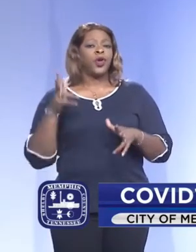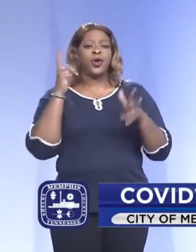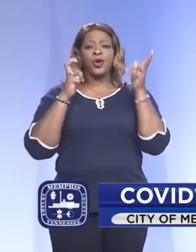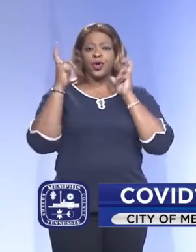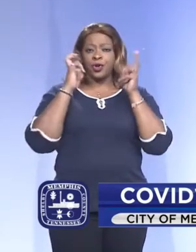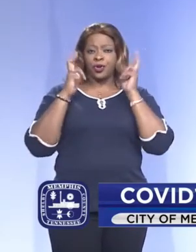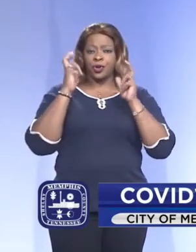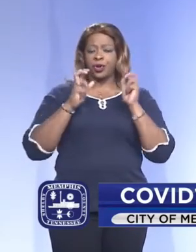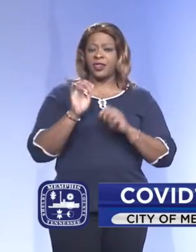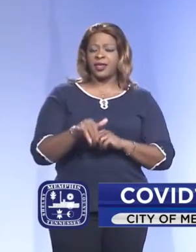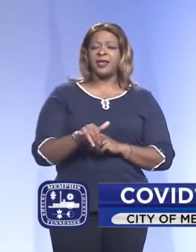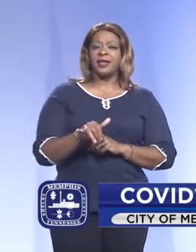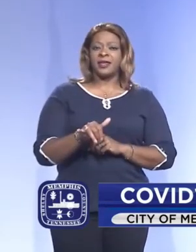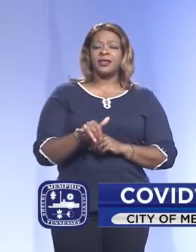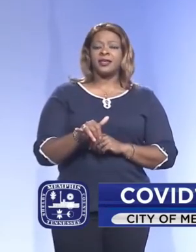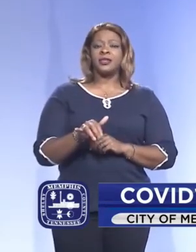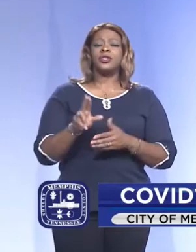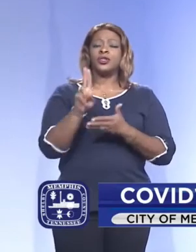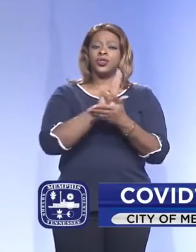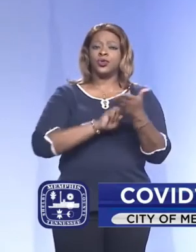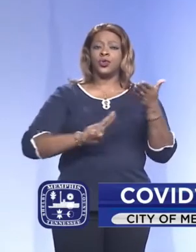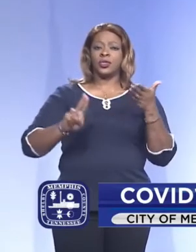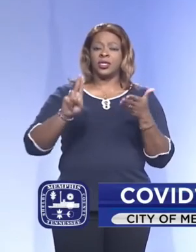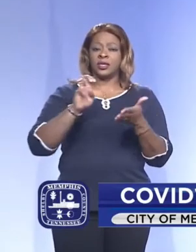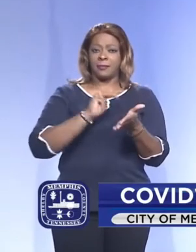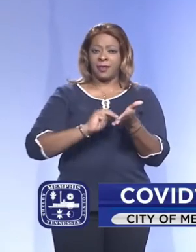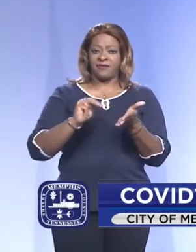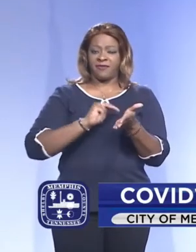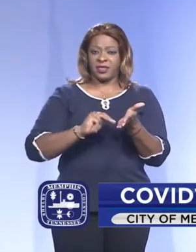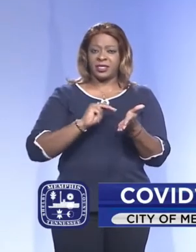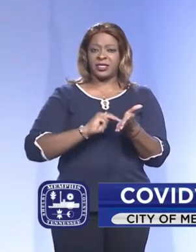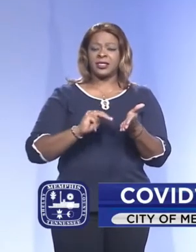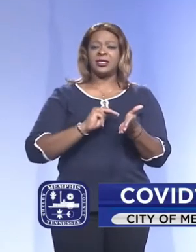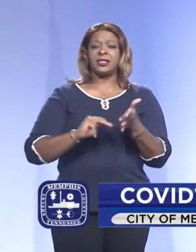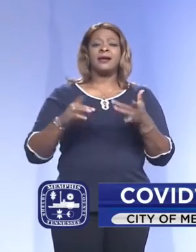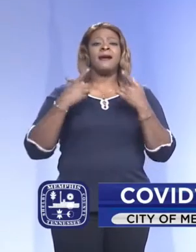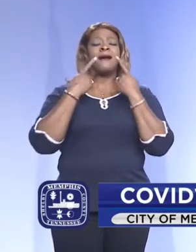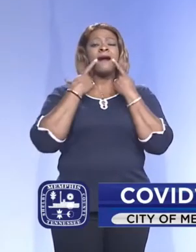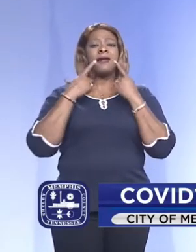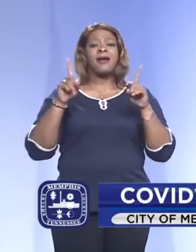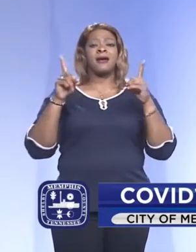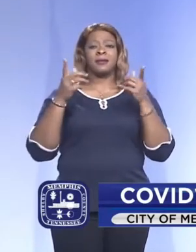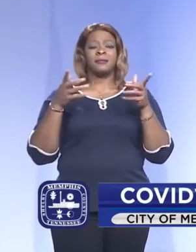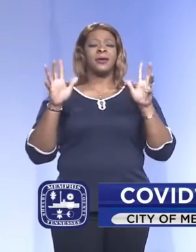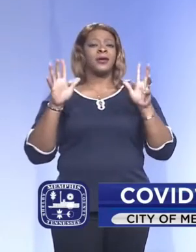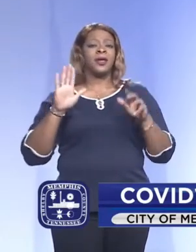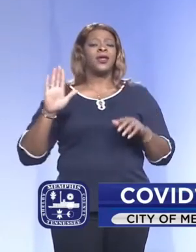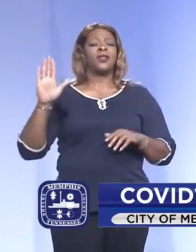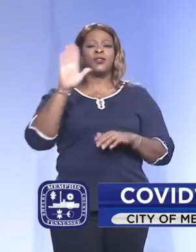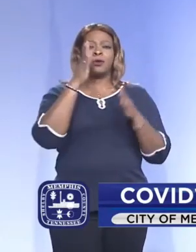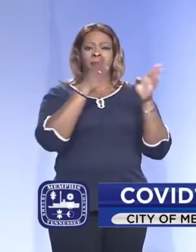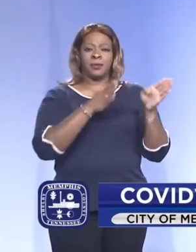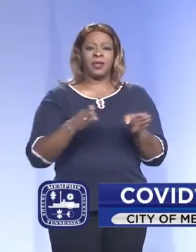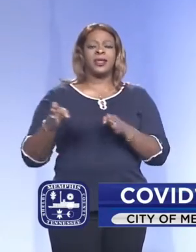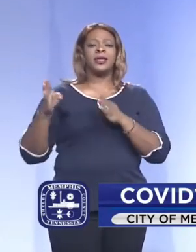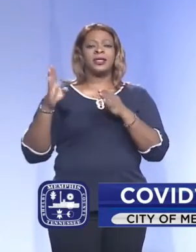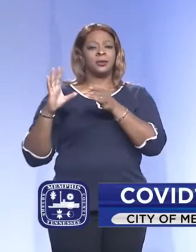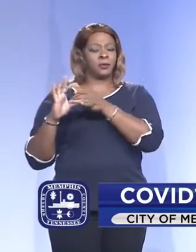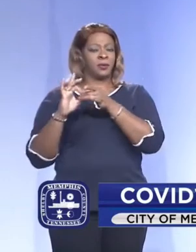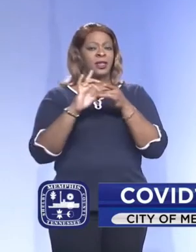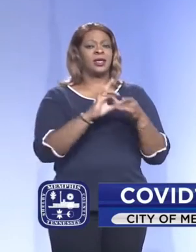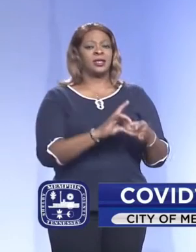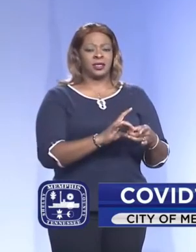that the University of Memphis announced their plans as it relates